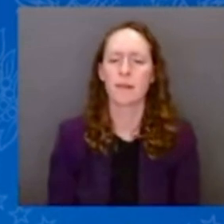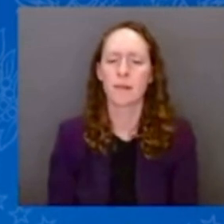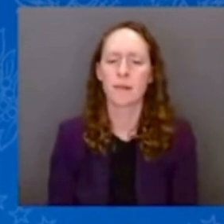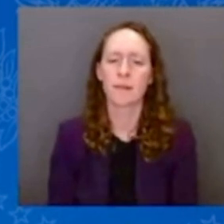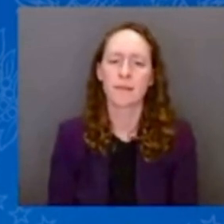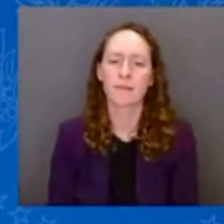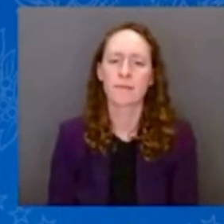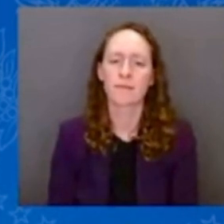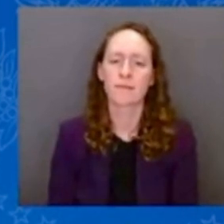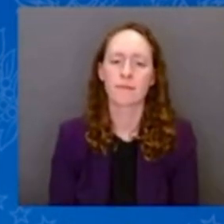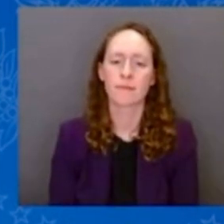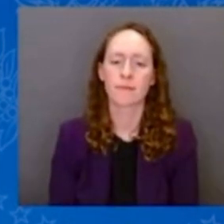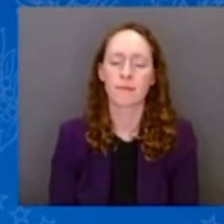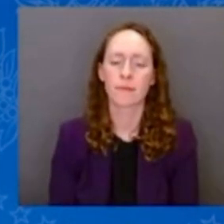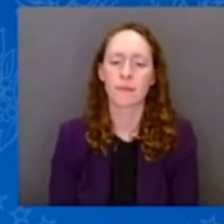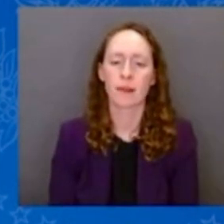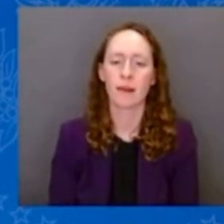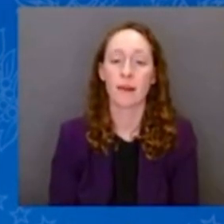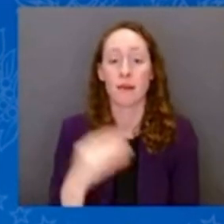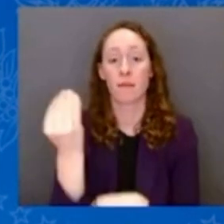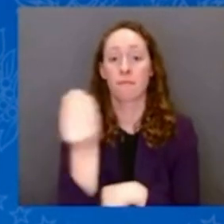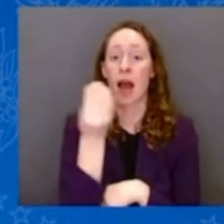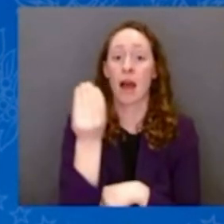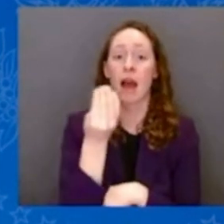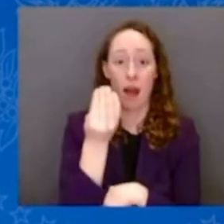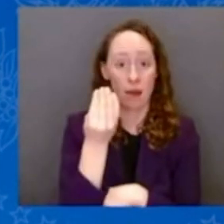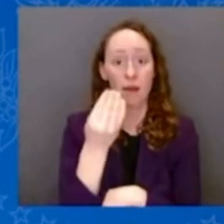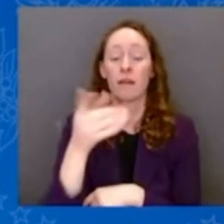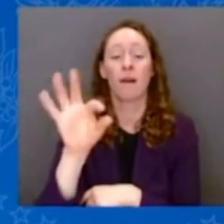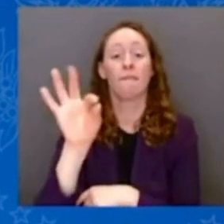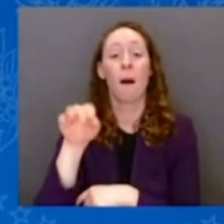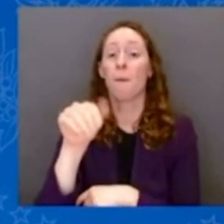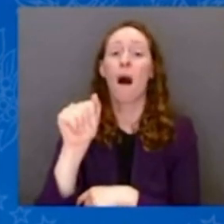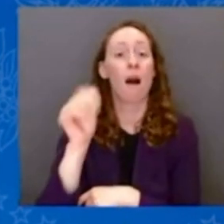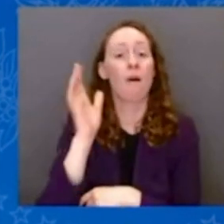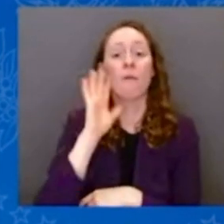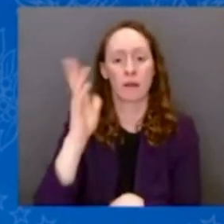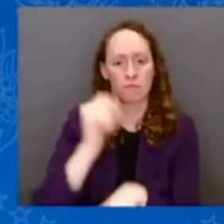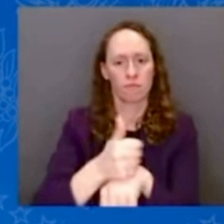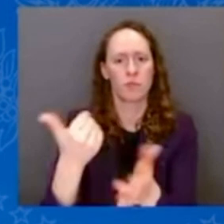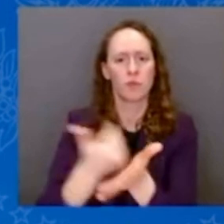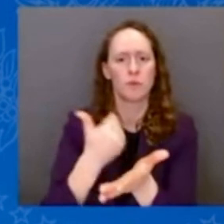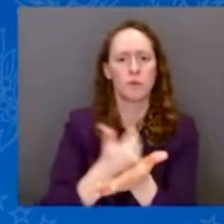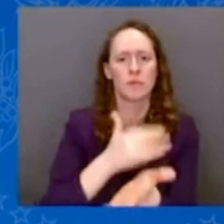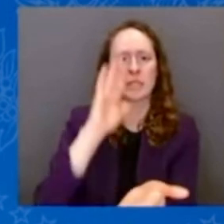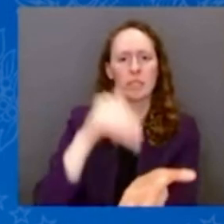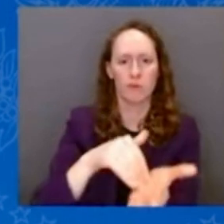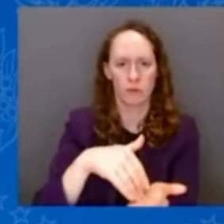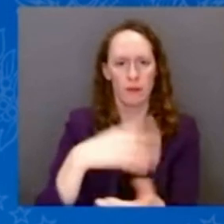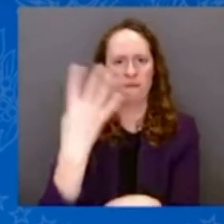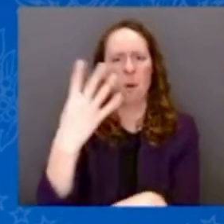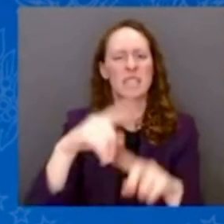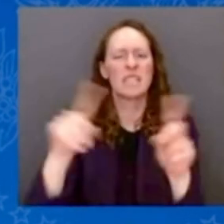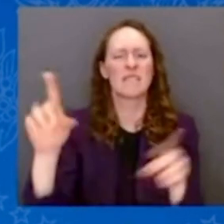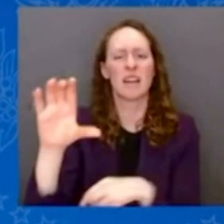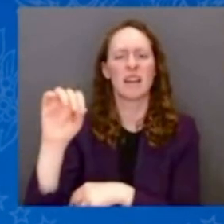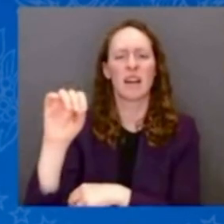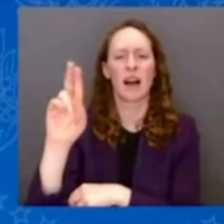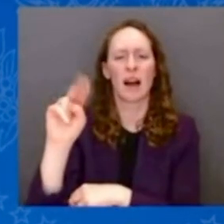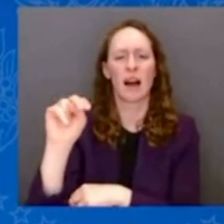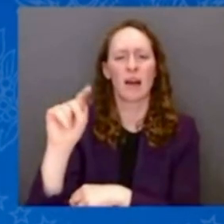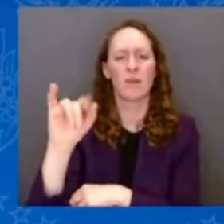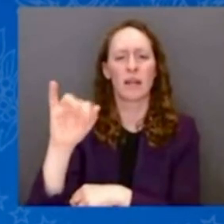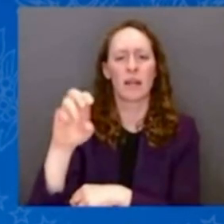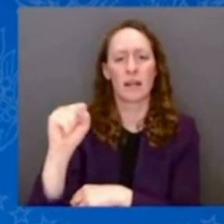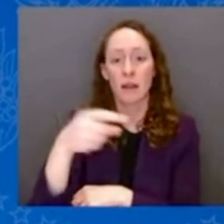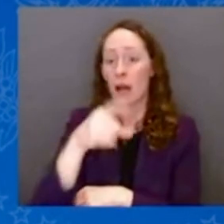including this one. So we'll be able to walk into a situation, explain your circumstance, let people know what